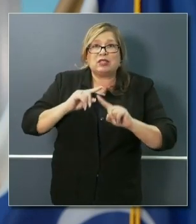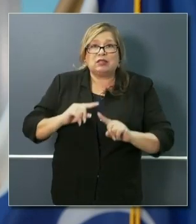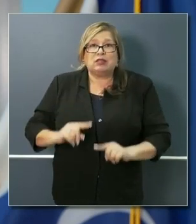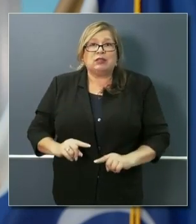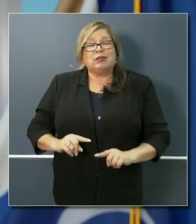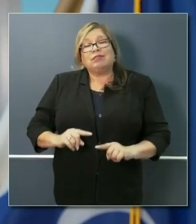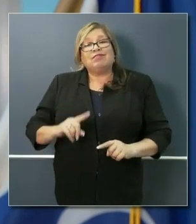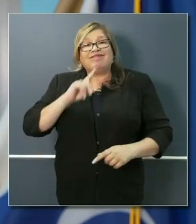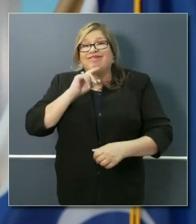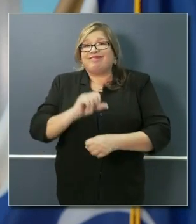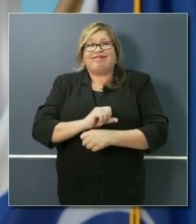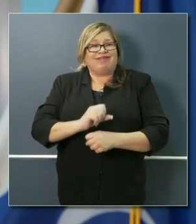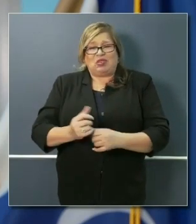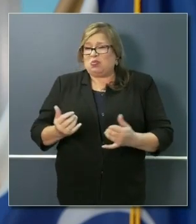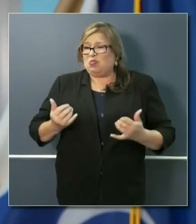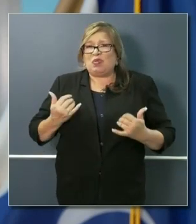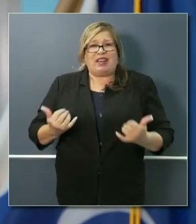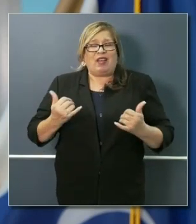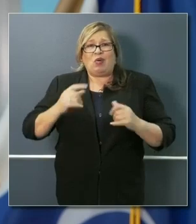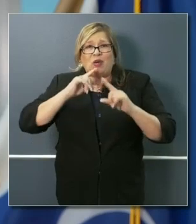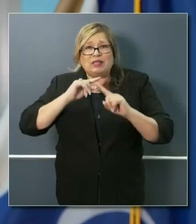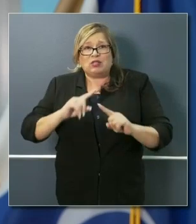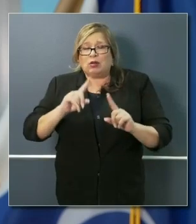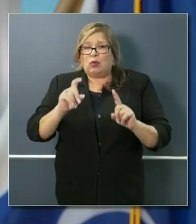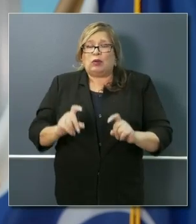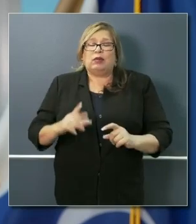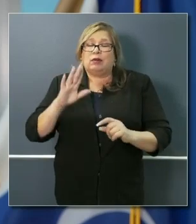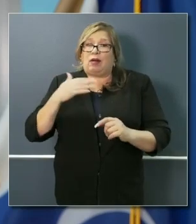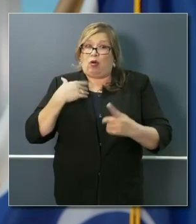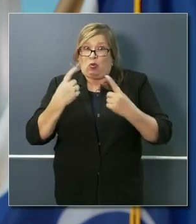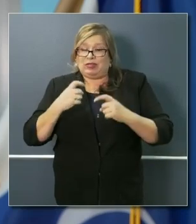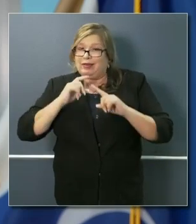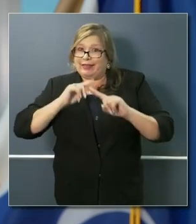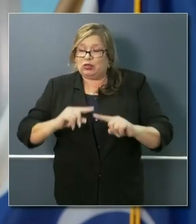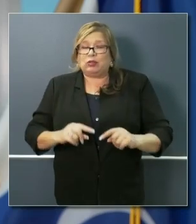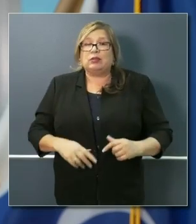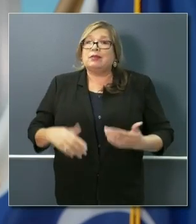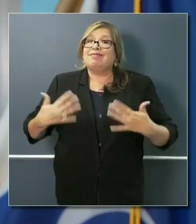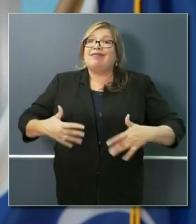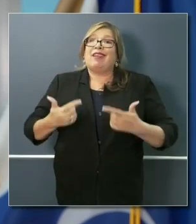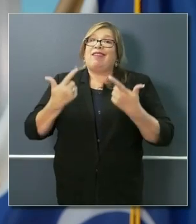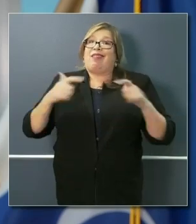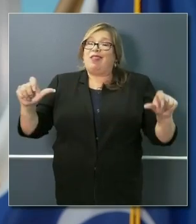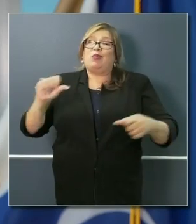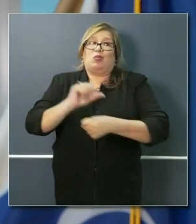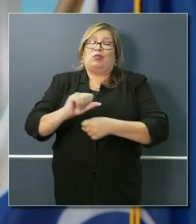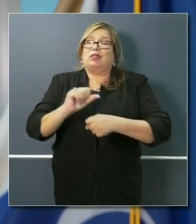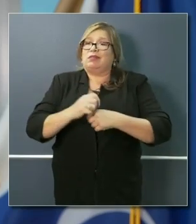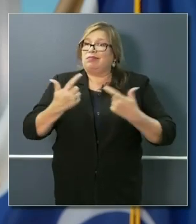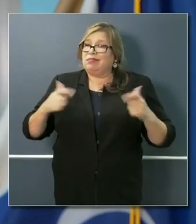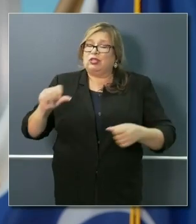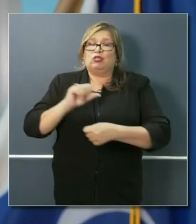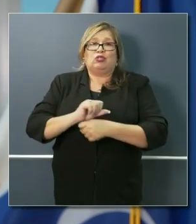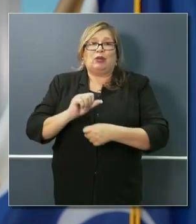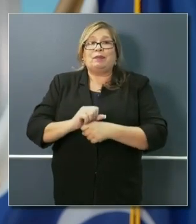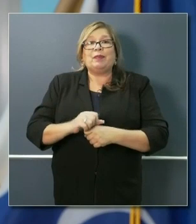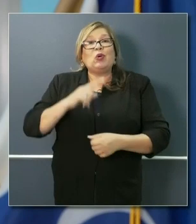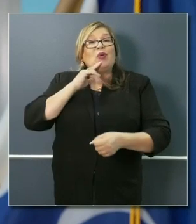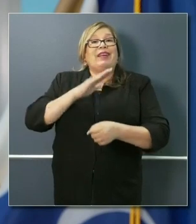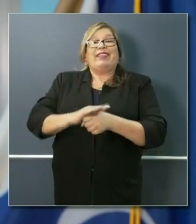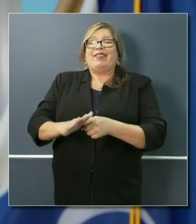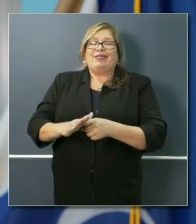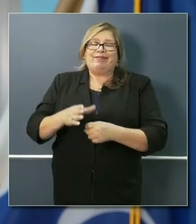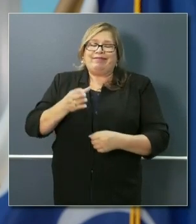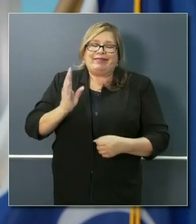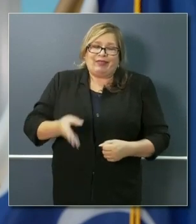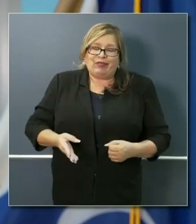quite literally in real time. So we have a lot of work to do. The magnitude of this is, again, without precedent. Good enough never is. Listen,